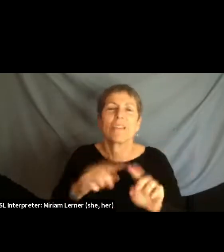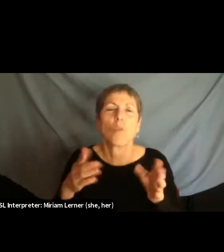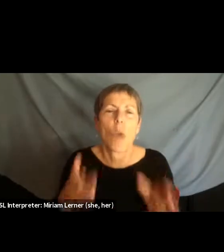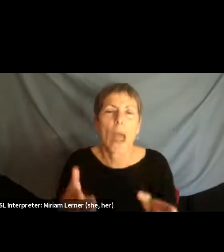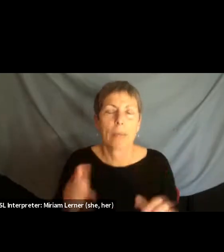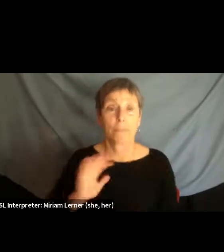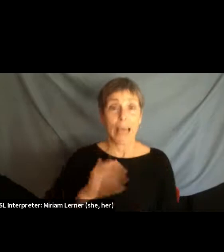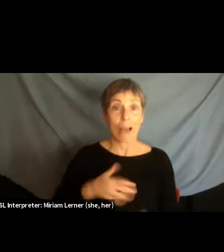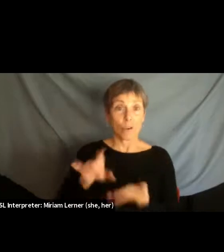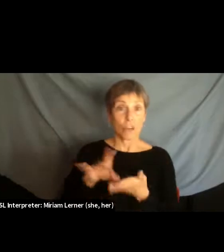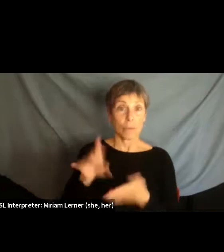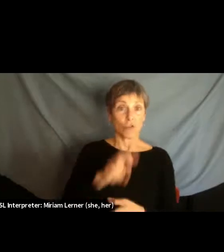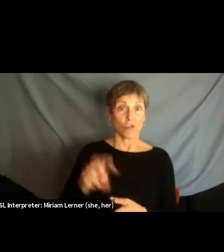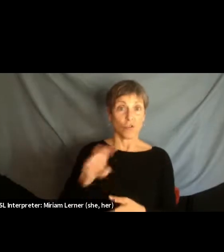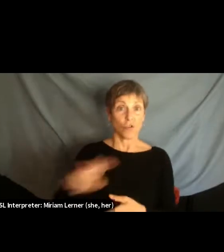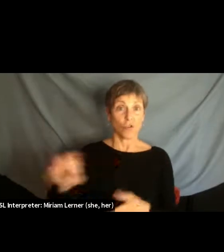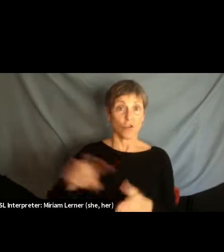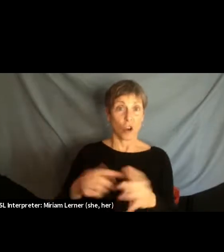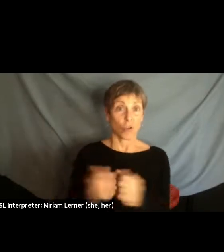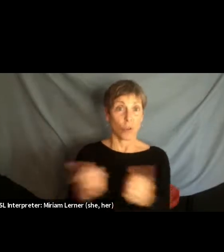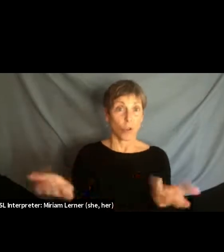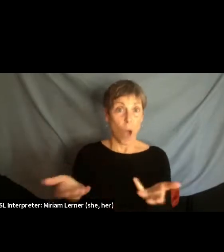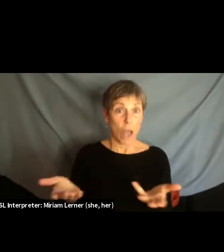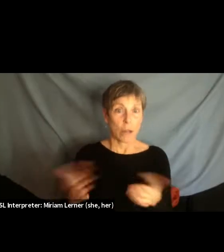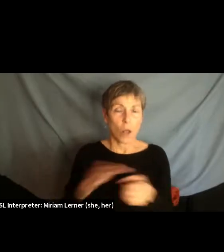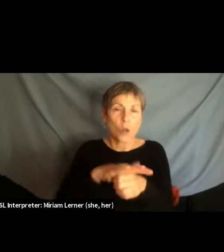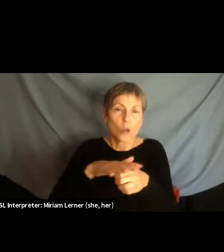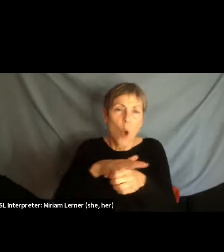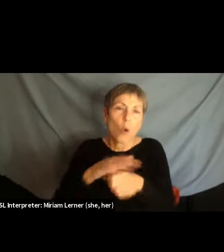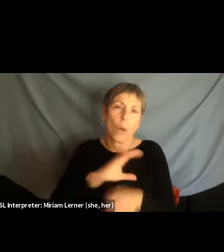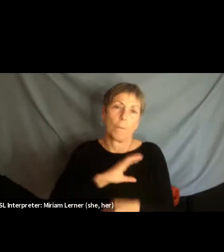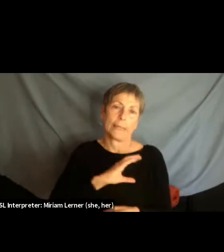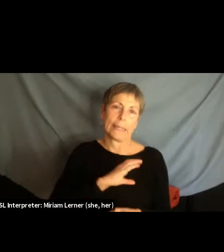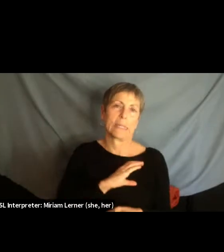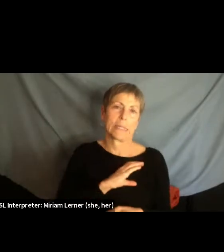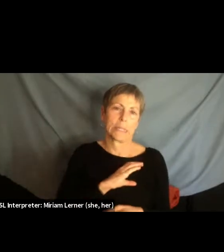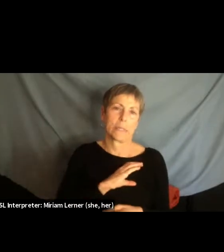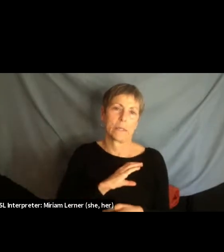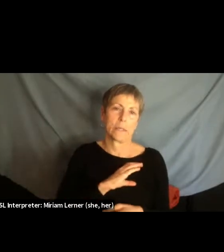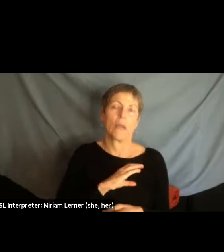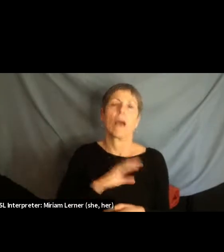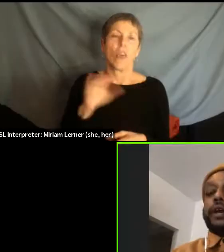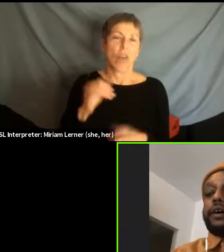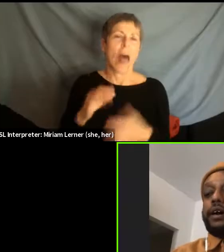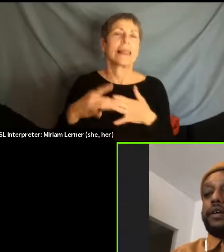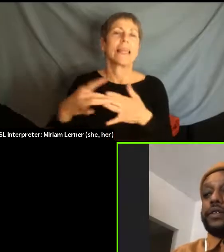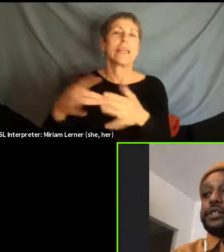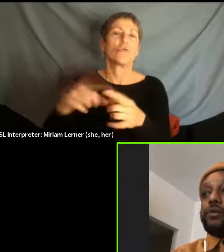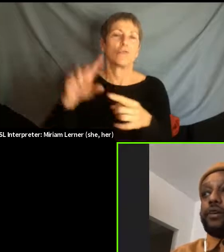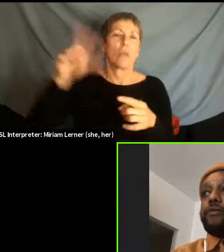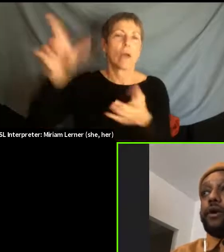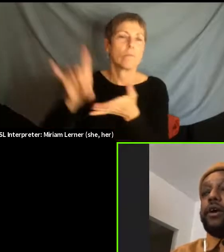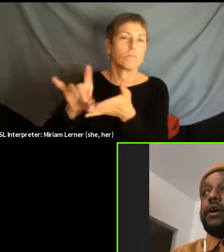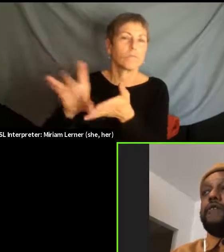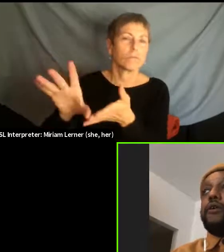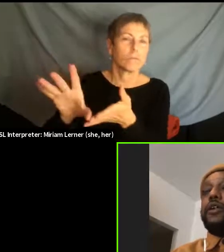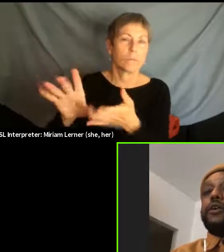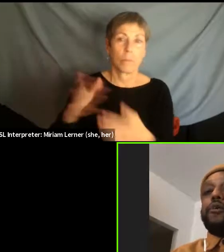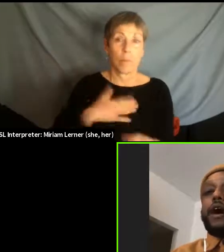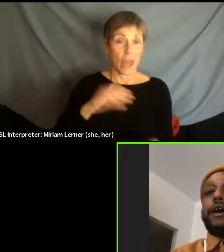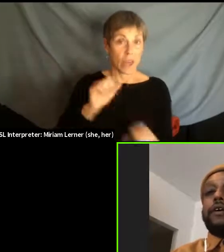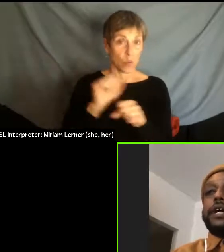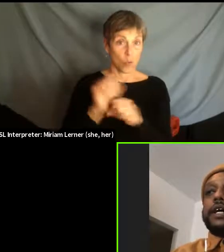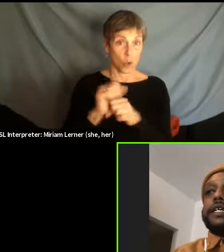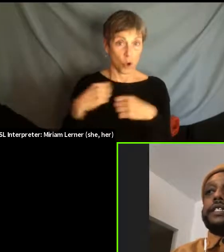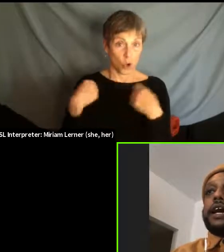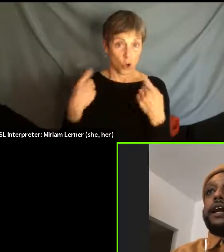starts with local police officers, right? And I think one thing that I've learned during this work for a